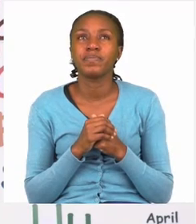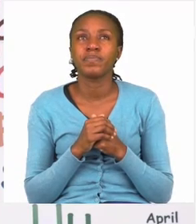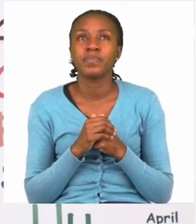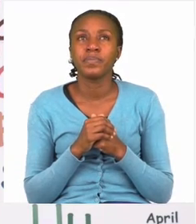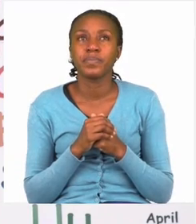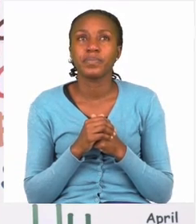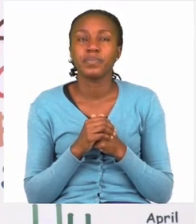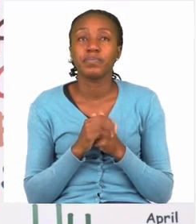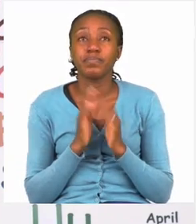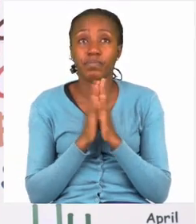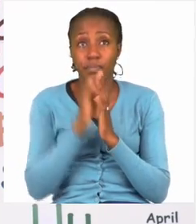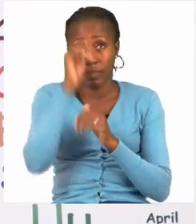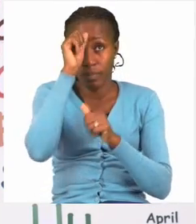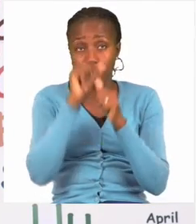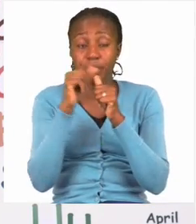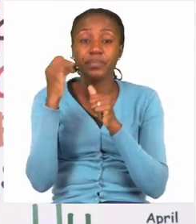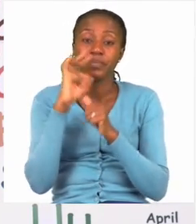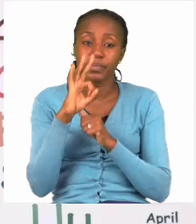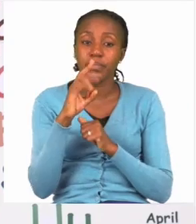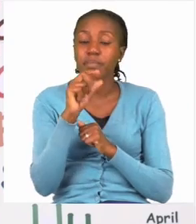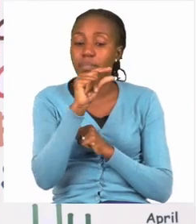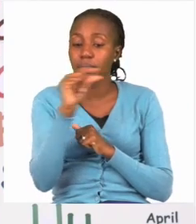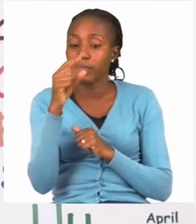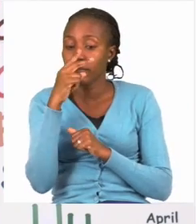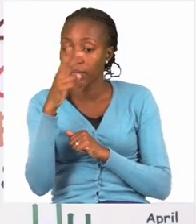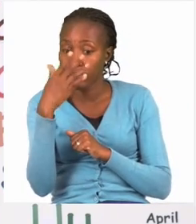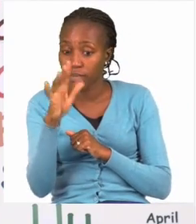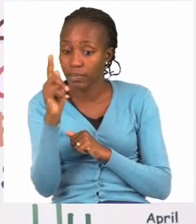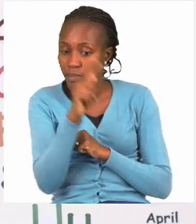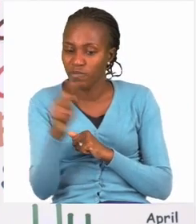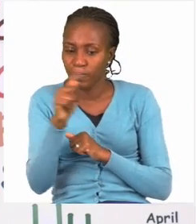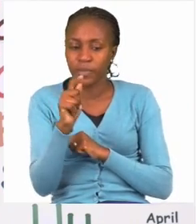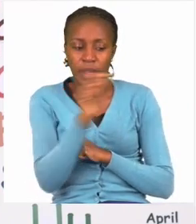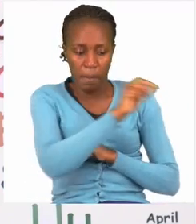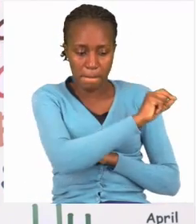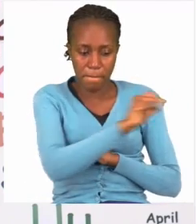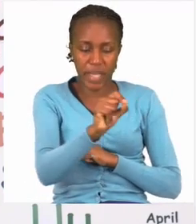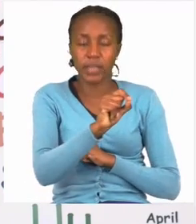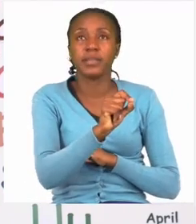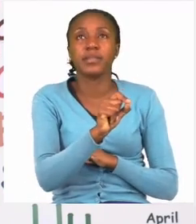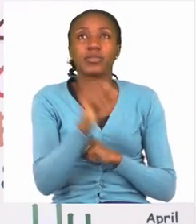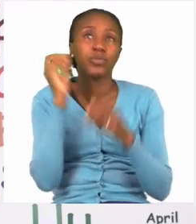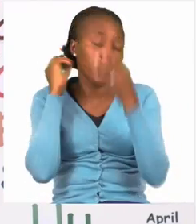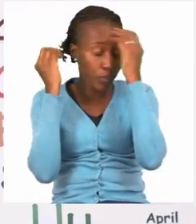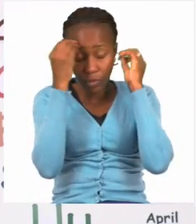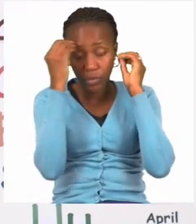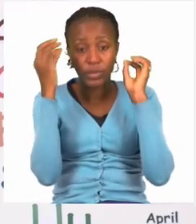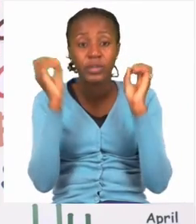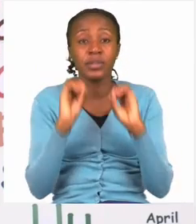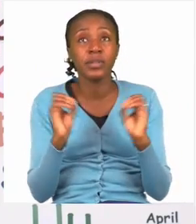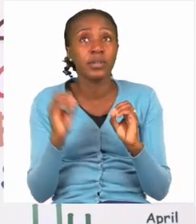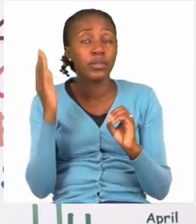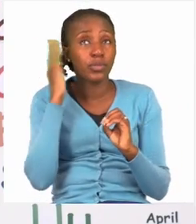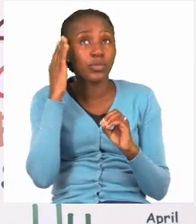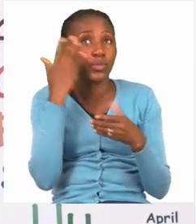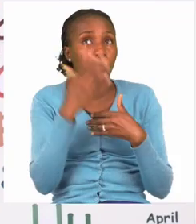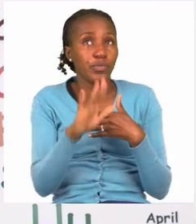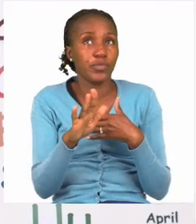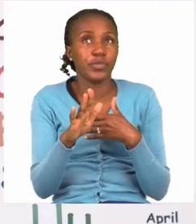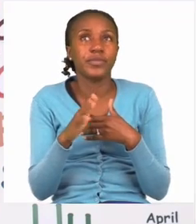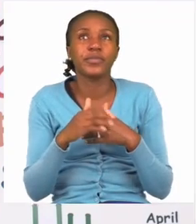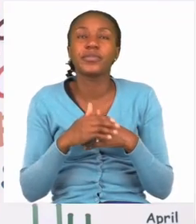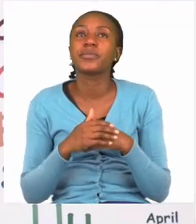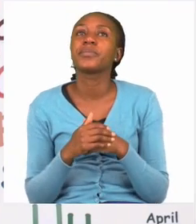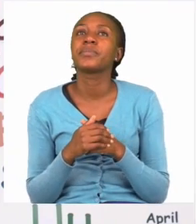Remember everyone, make sure you scratch it out to make sure or to indicate that you have